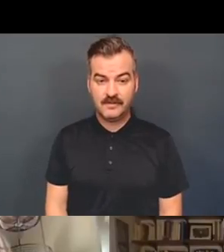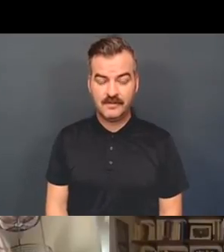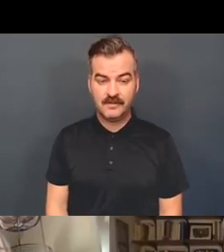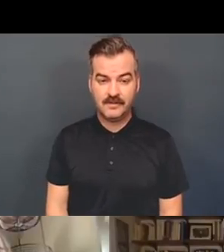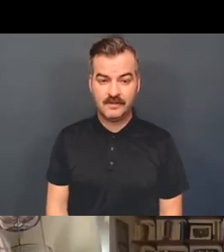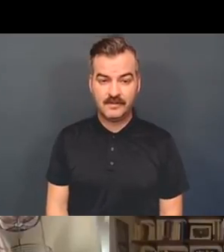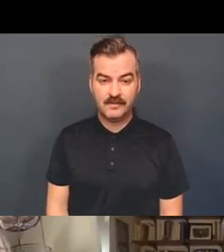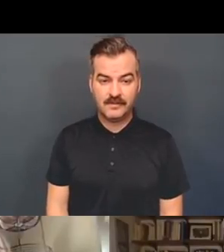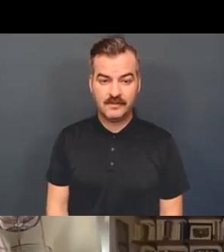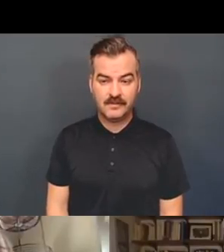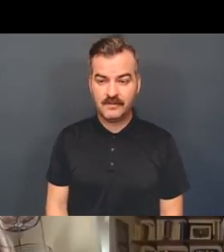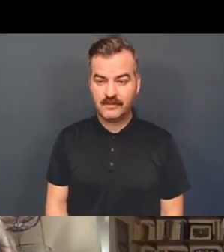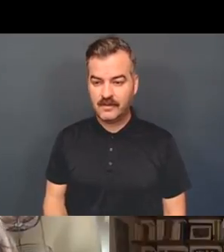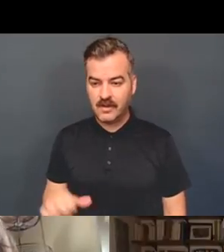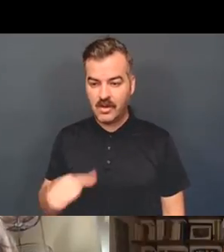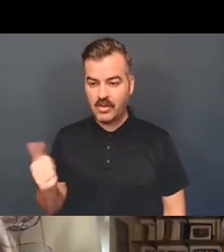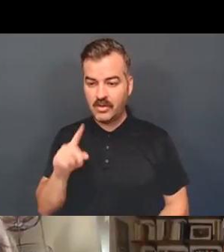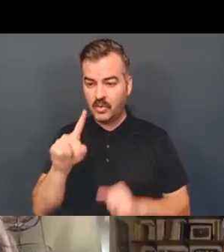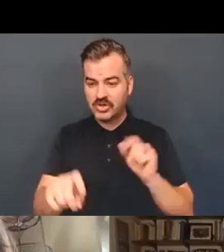Other questions from the audience?